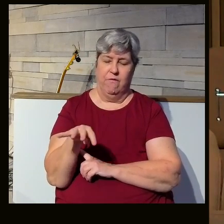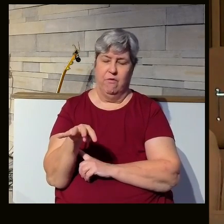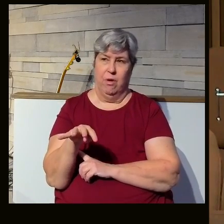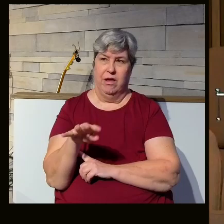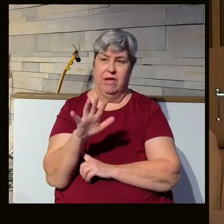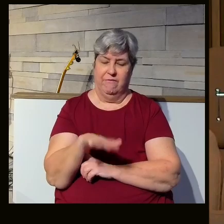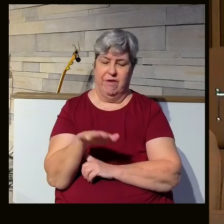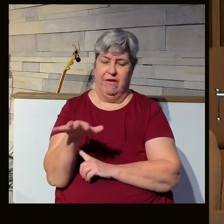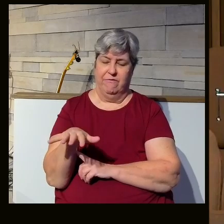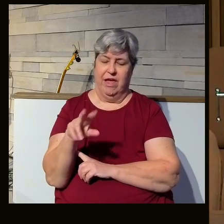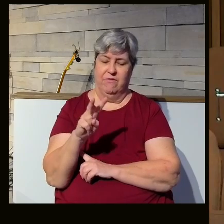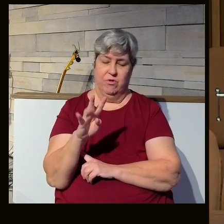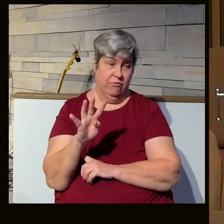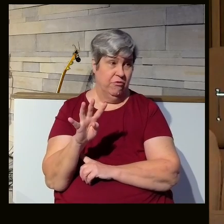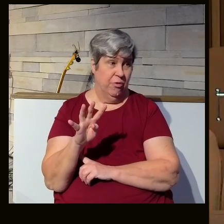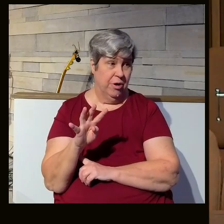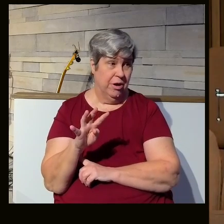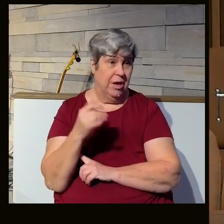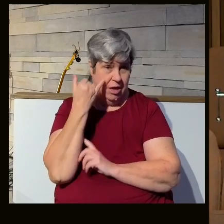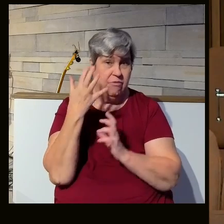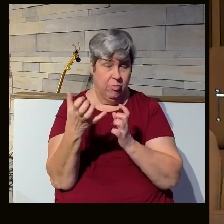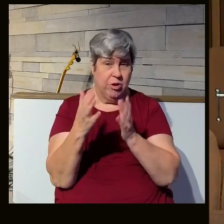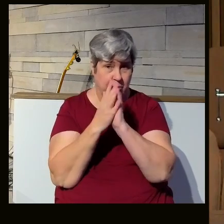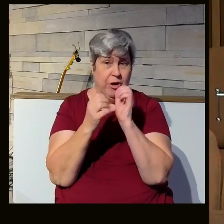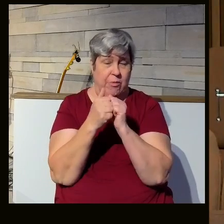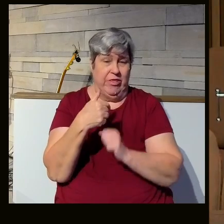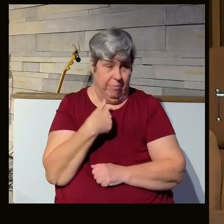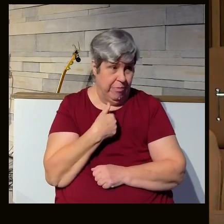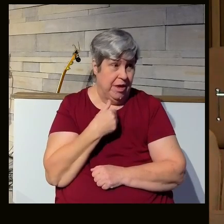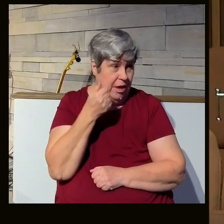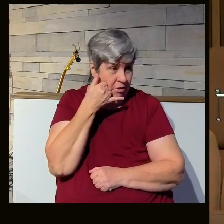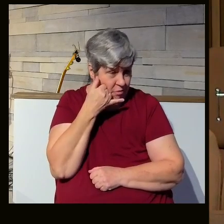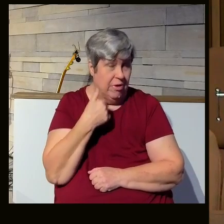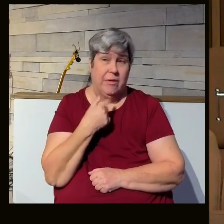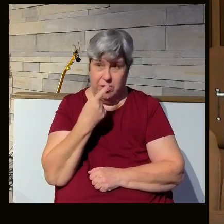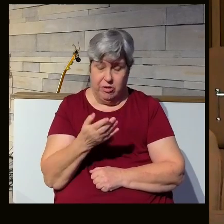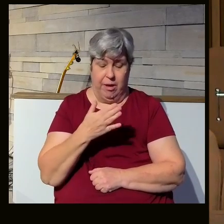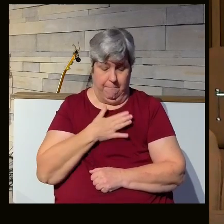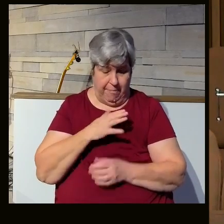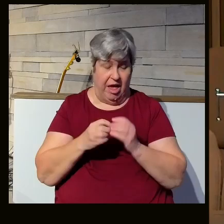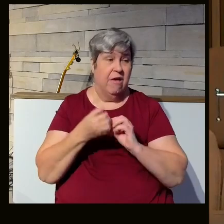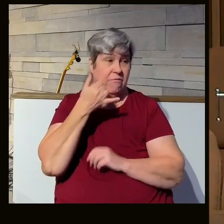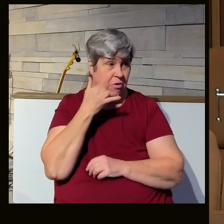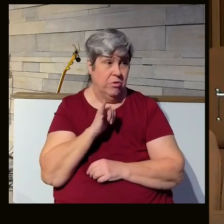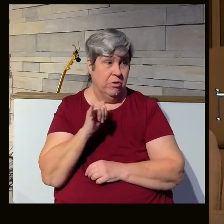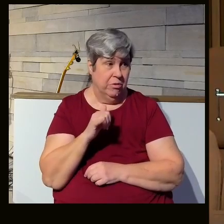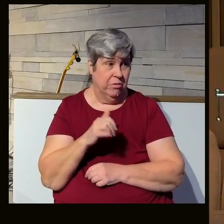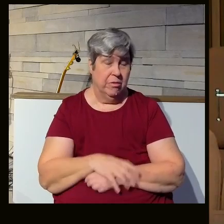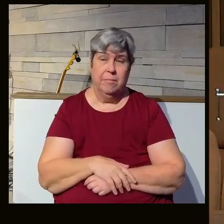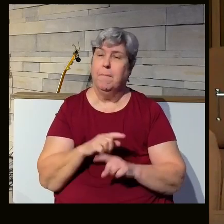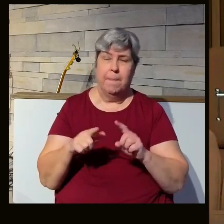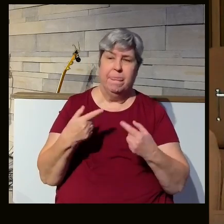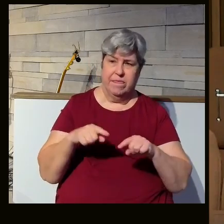-5524. If you want to pray with me, I want to give you my phone number to make myself available to you.